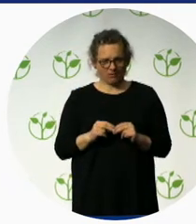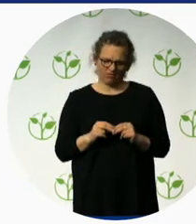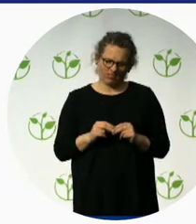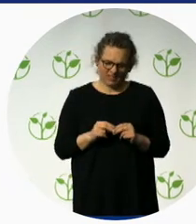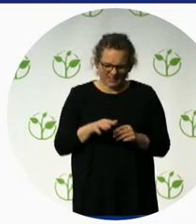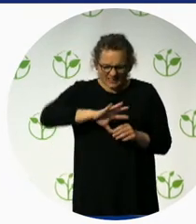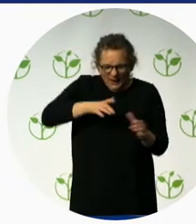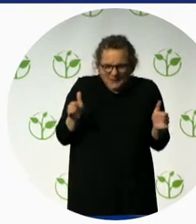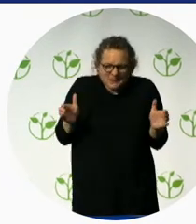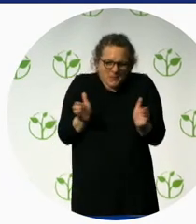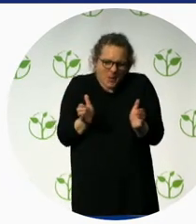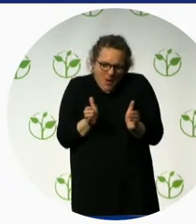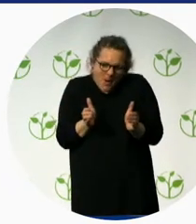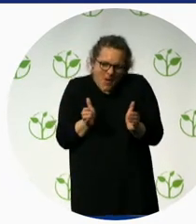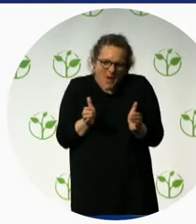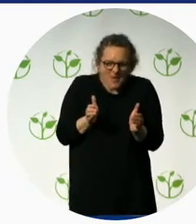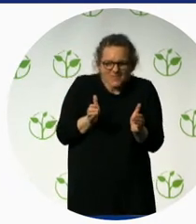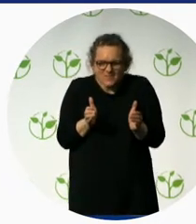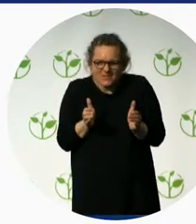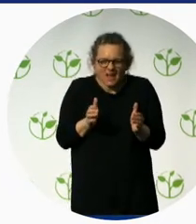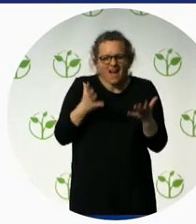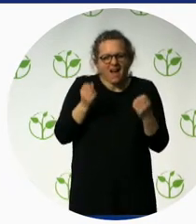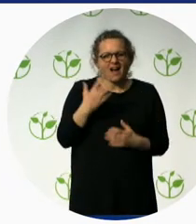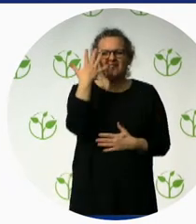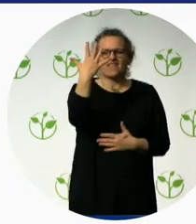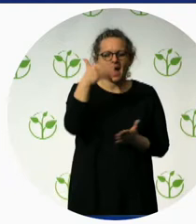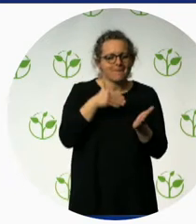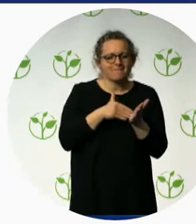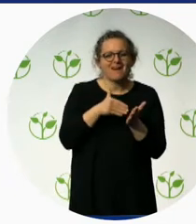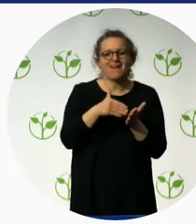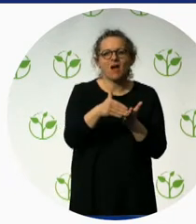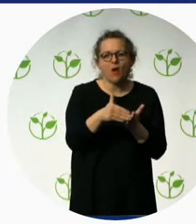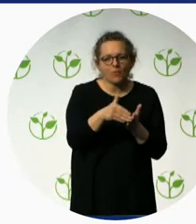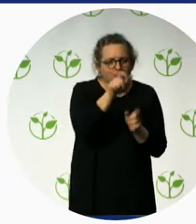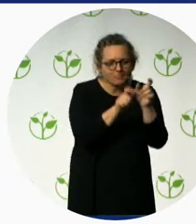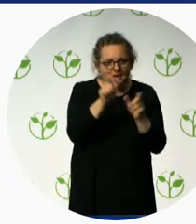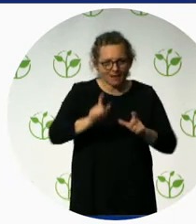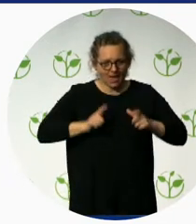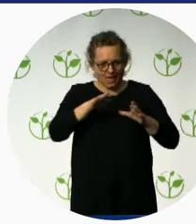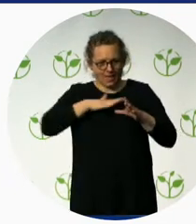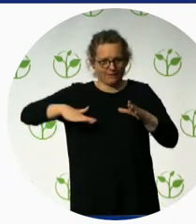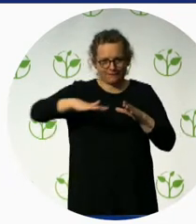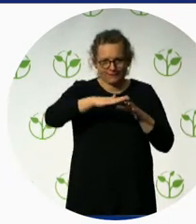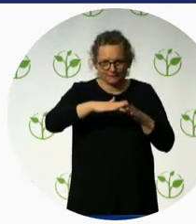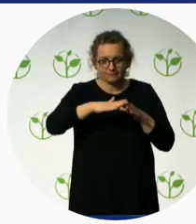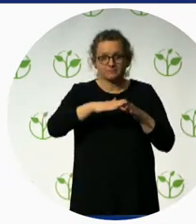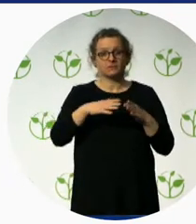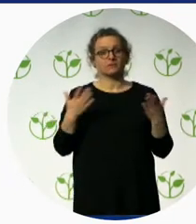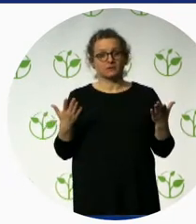And currently, we have this project, Tourism for All.